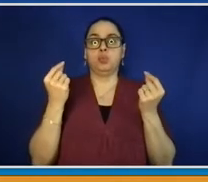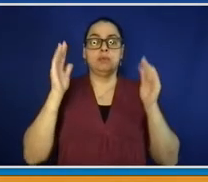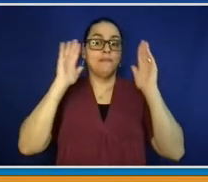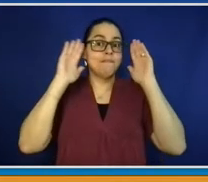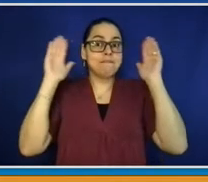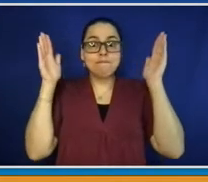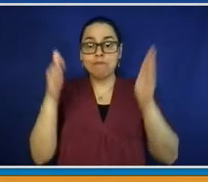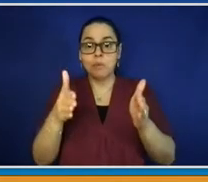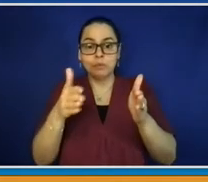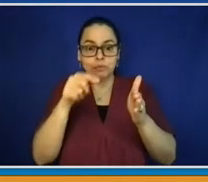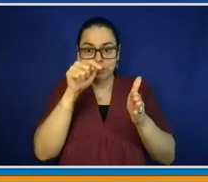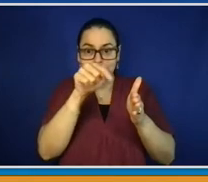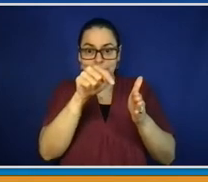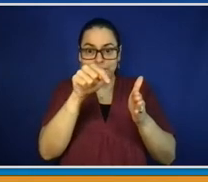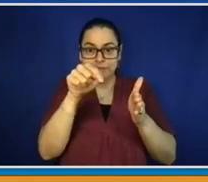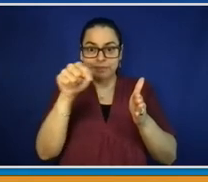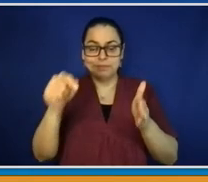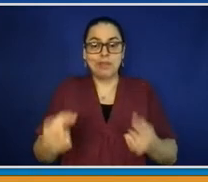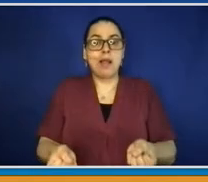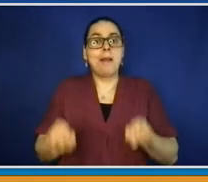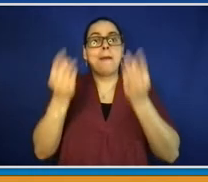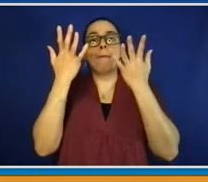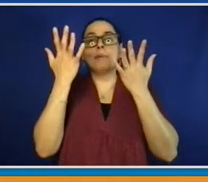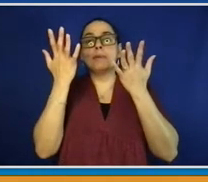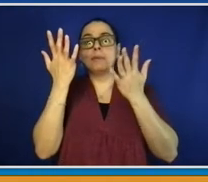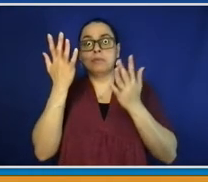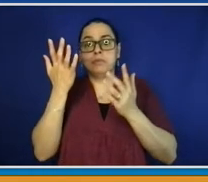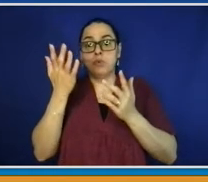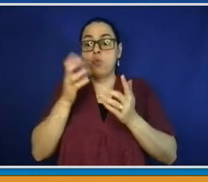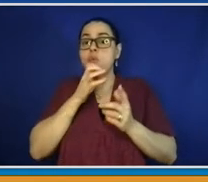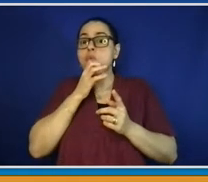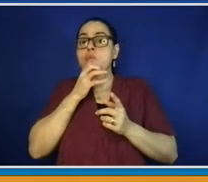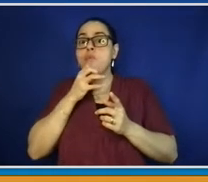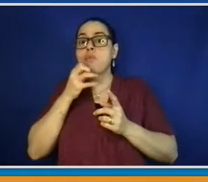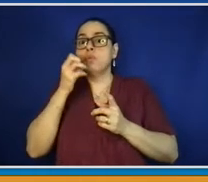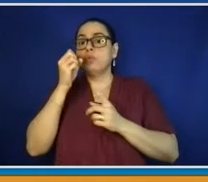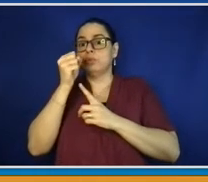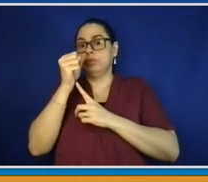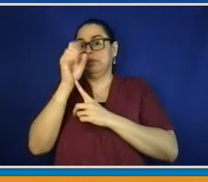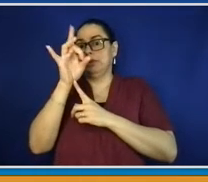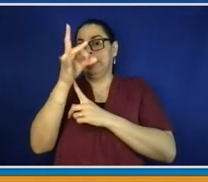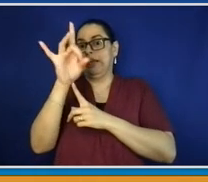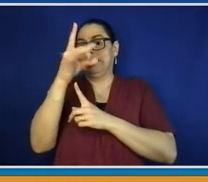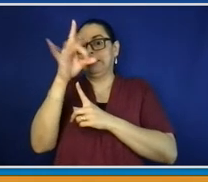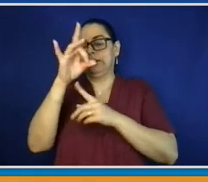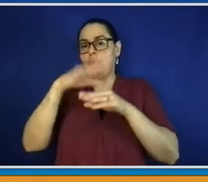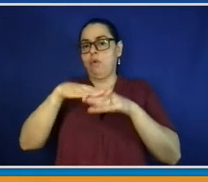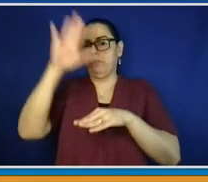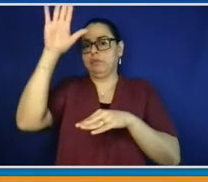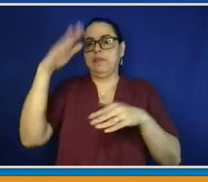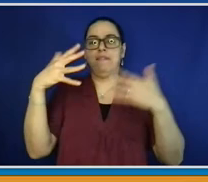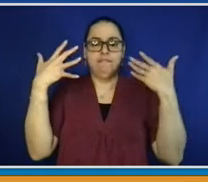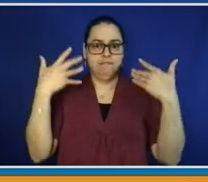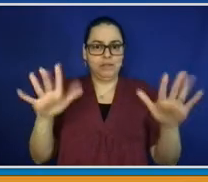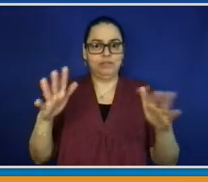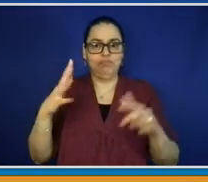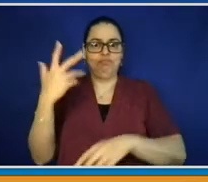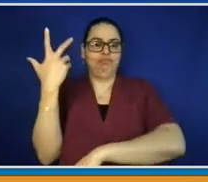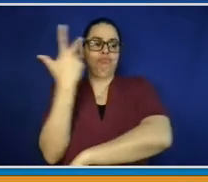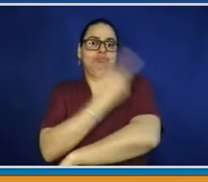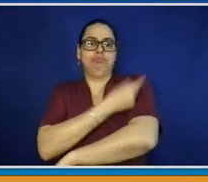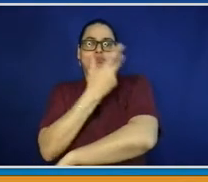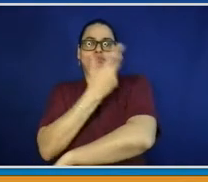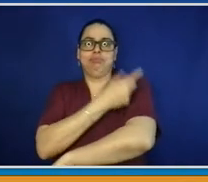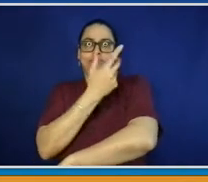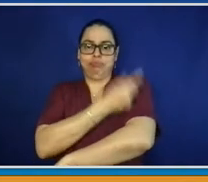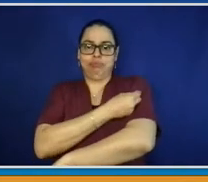or Pfizer, you will have the second dose. It's really been a surprisingly high percentage of people that haven't gotten the first dose do, in fact, go